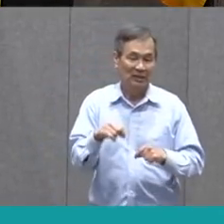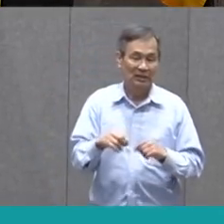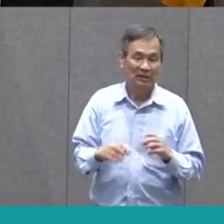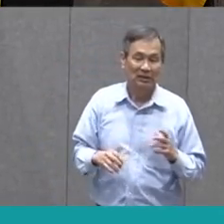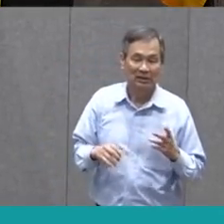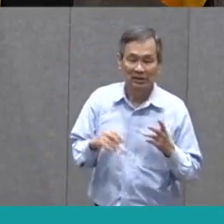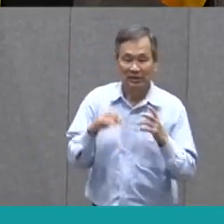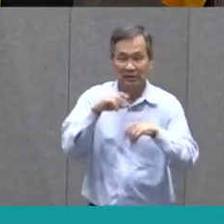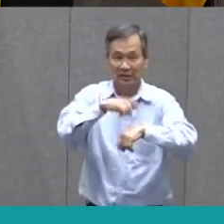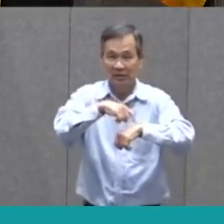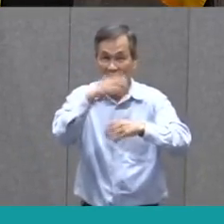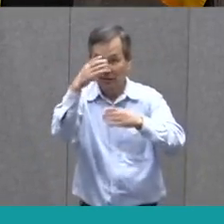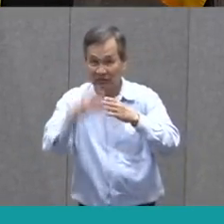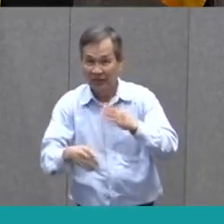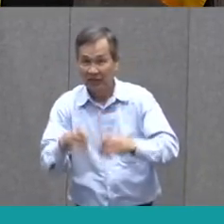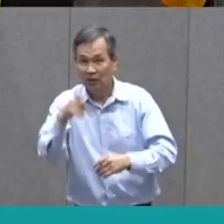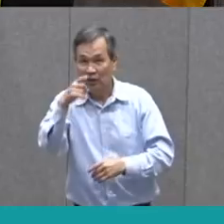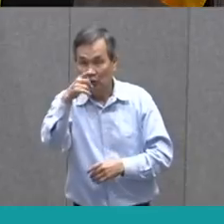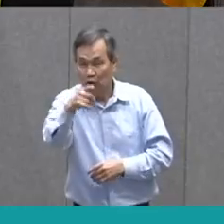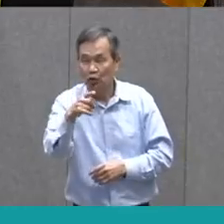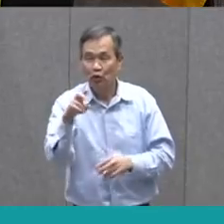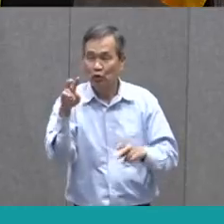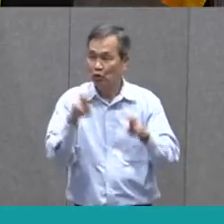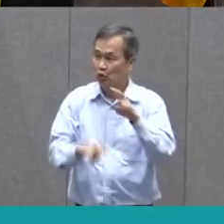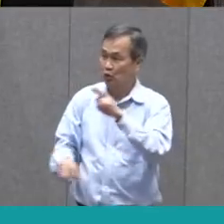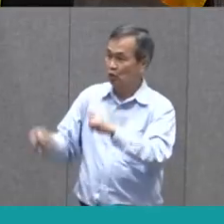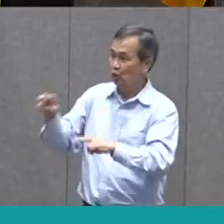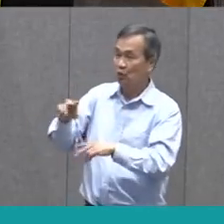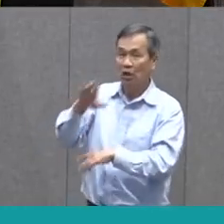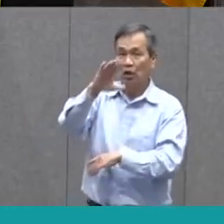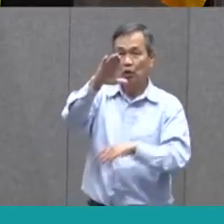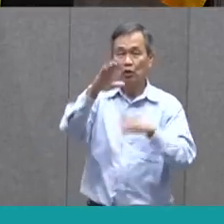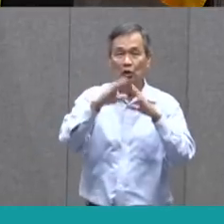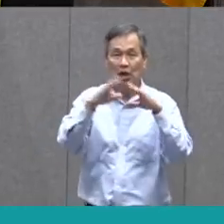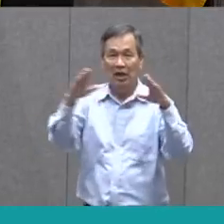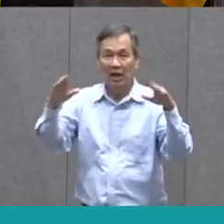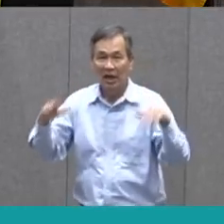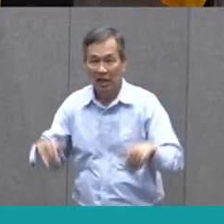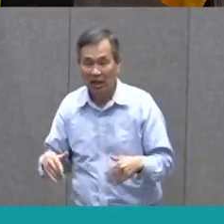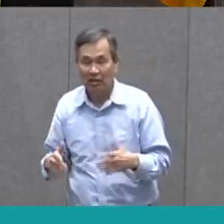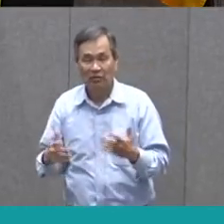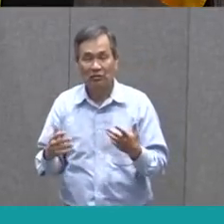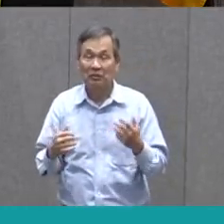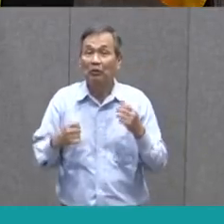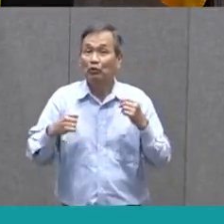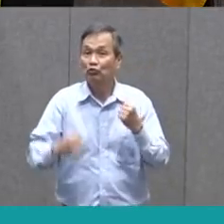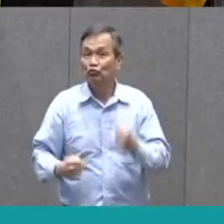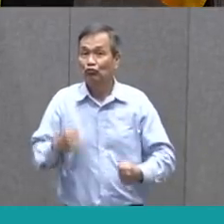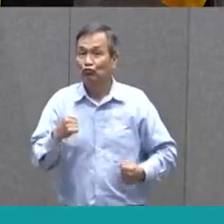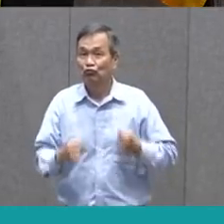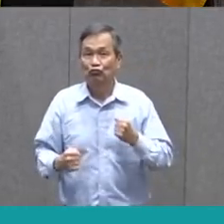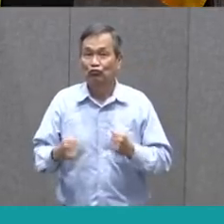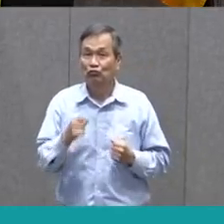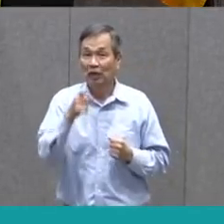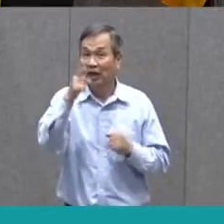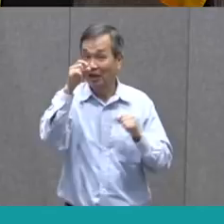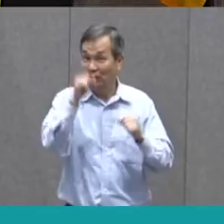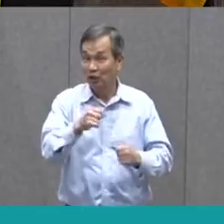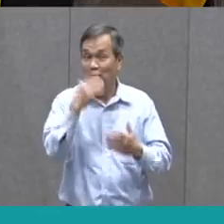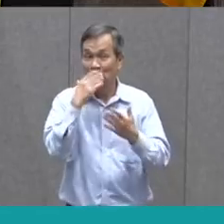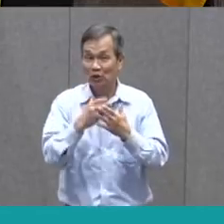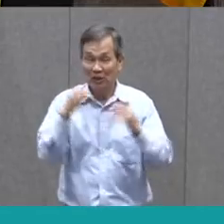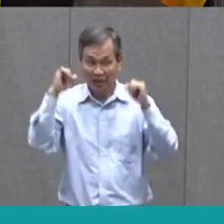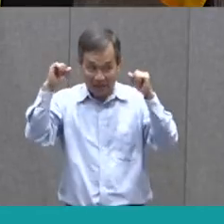that you get up and maybe take a jog around your house because that's great exercise for you. So